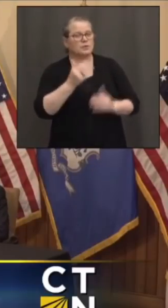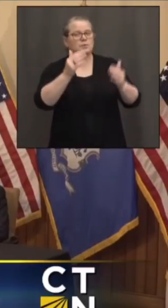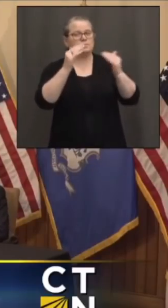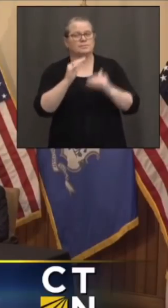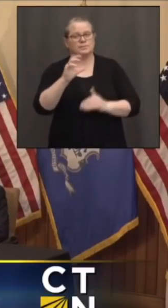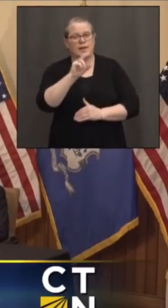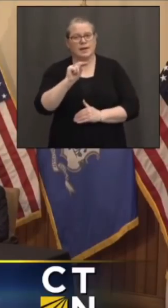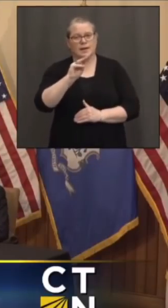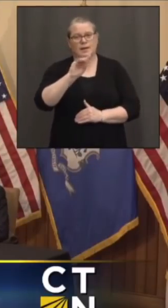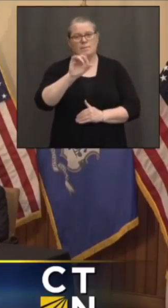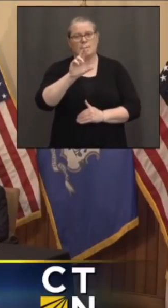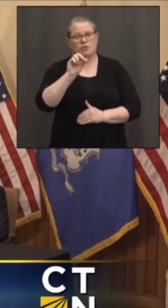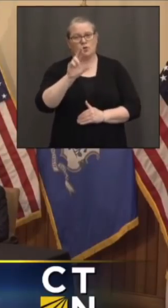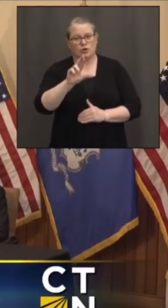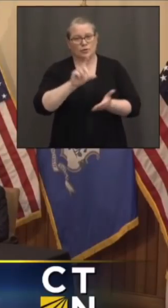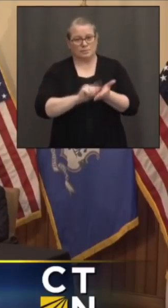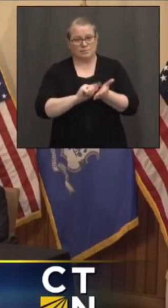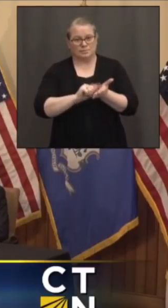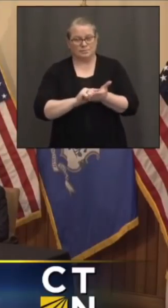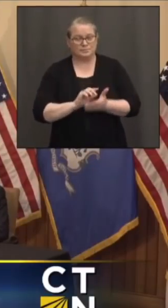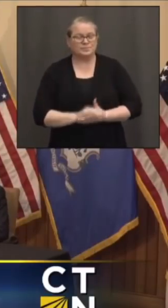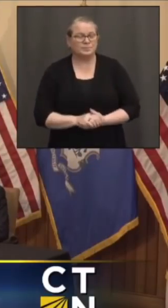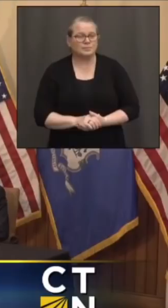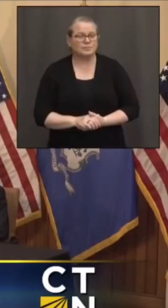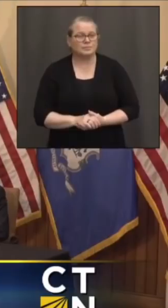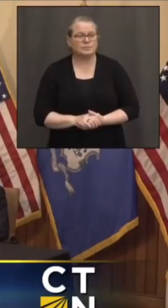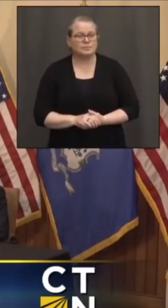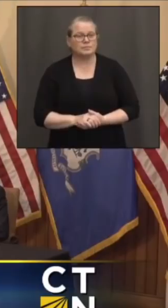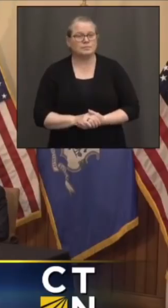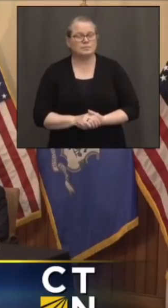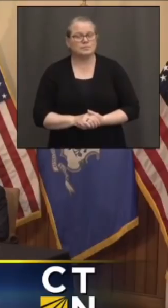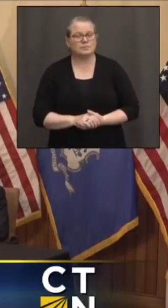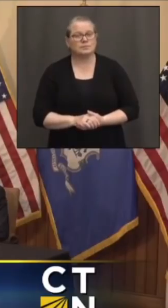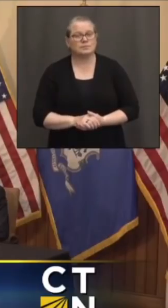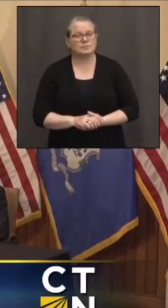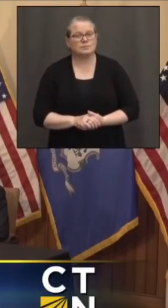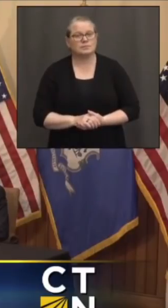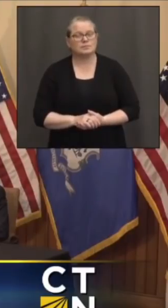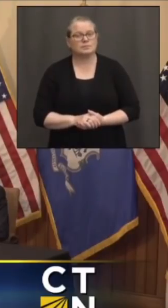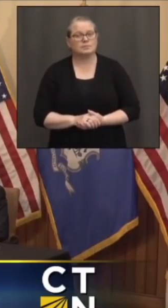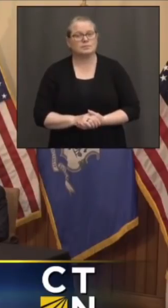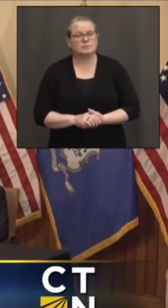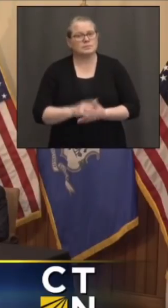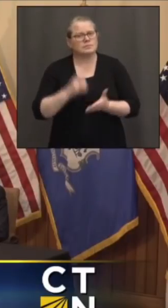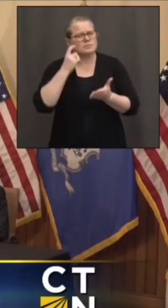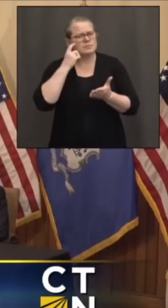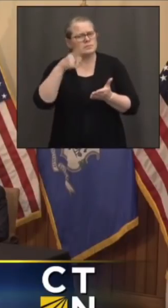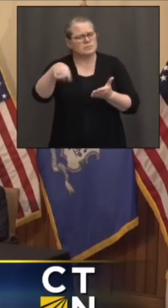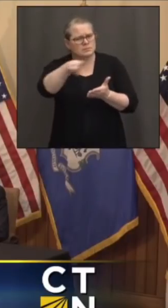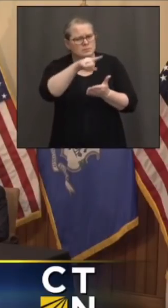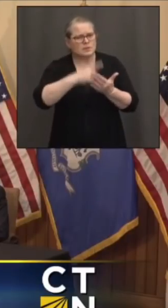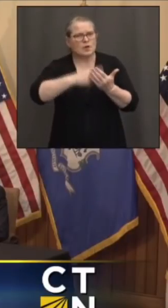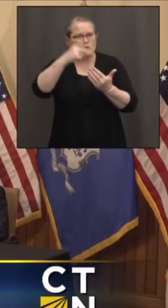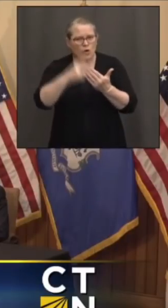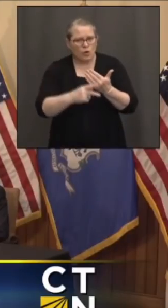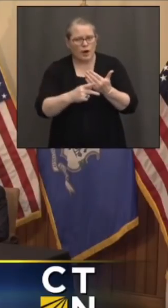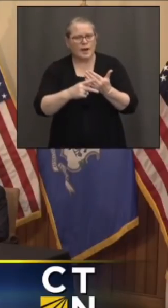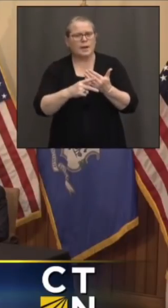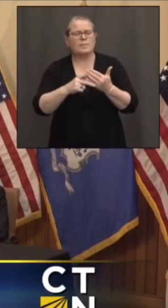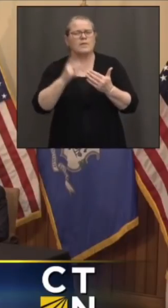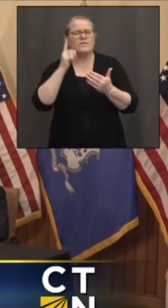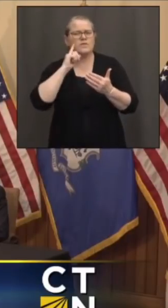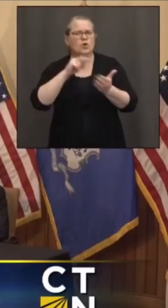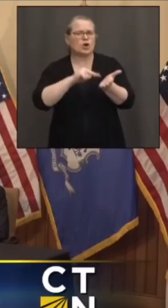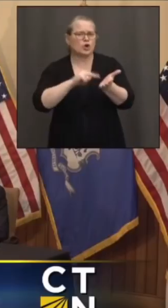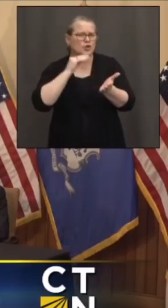Hey, everyone. You guys recently launched a program designed to help folks in nursing homes get second